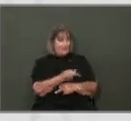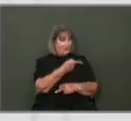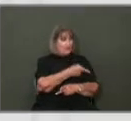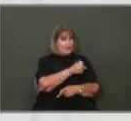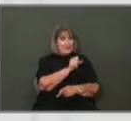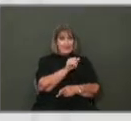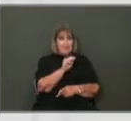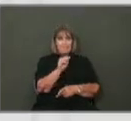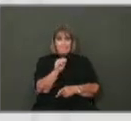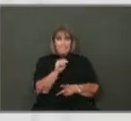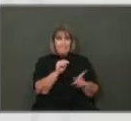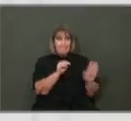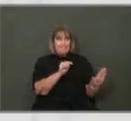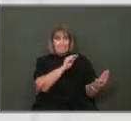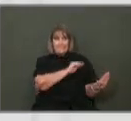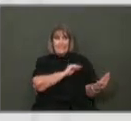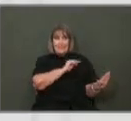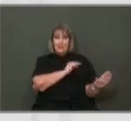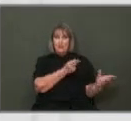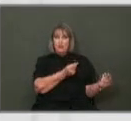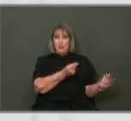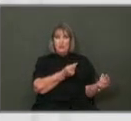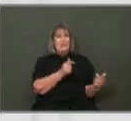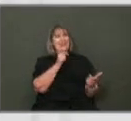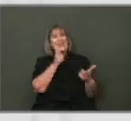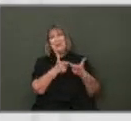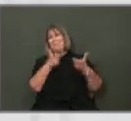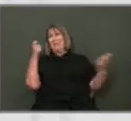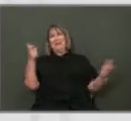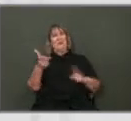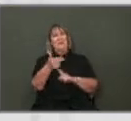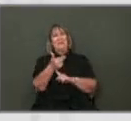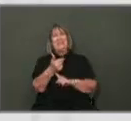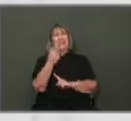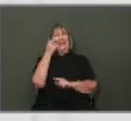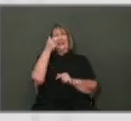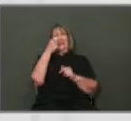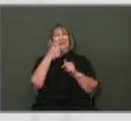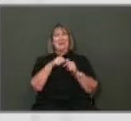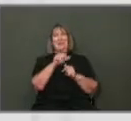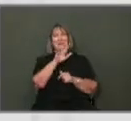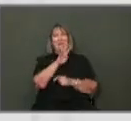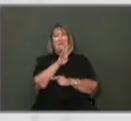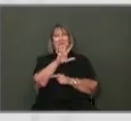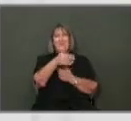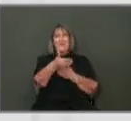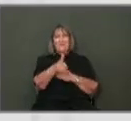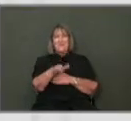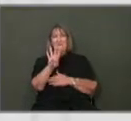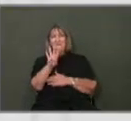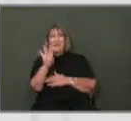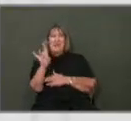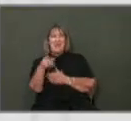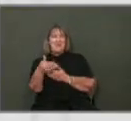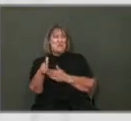going forward. Again, it's not a very large hotel. There's only 45 or 48 rooms. Next slide.